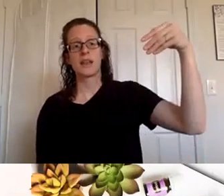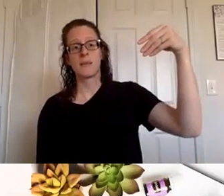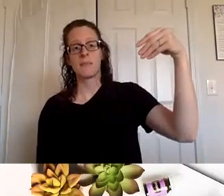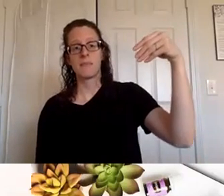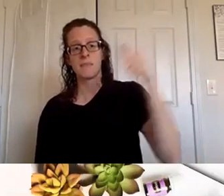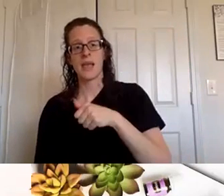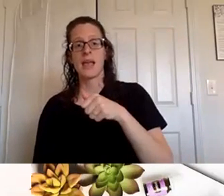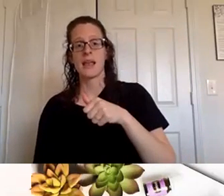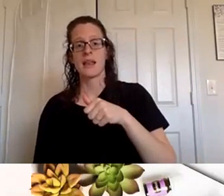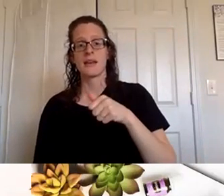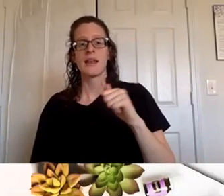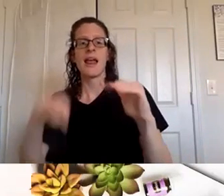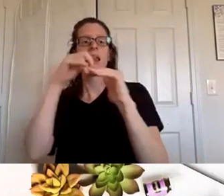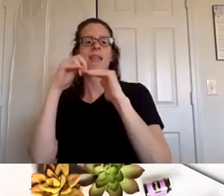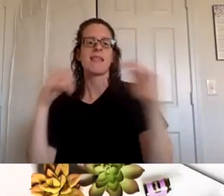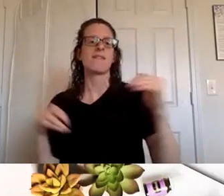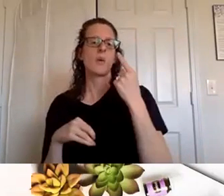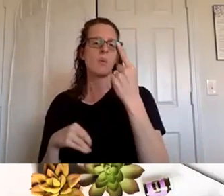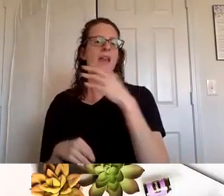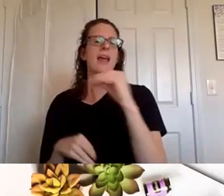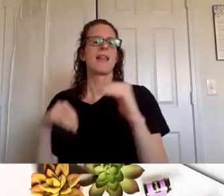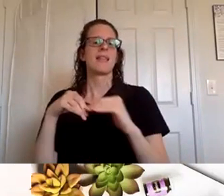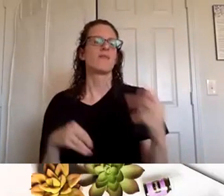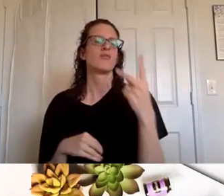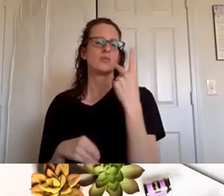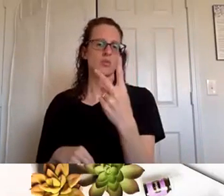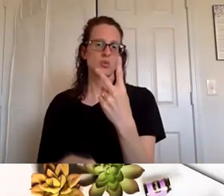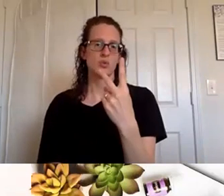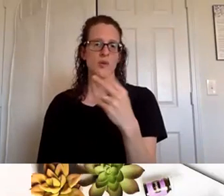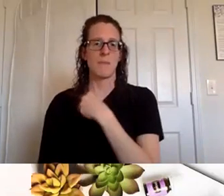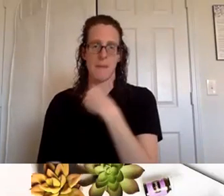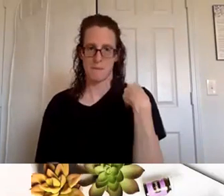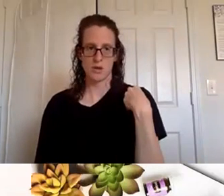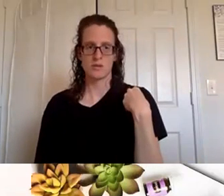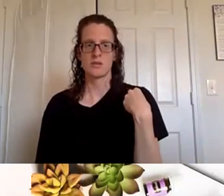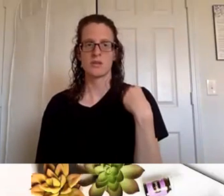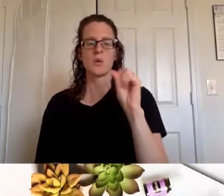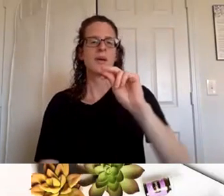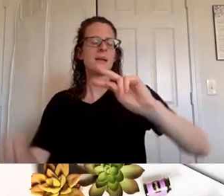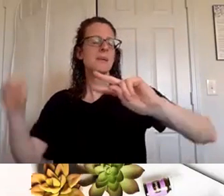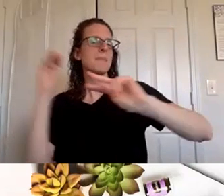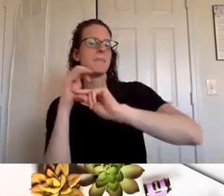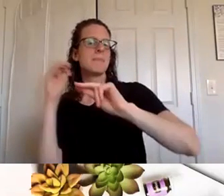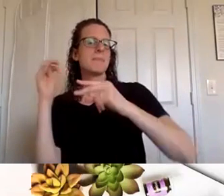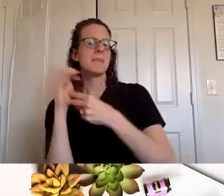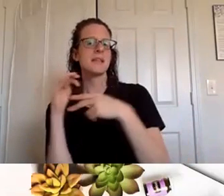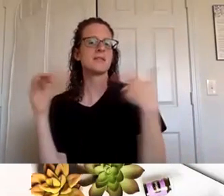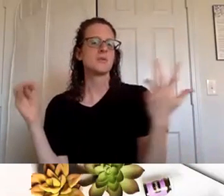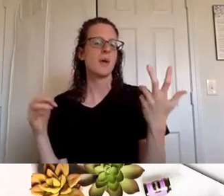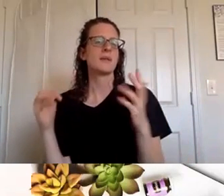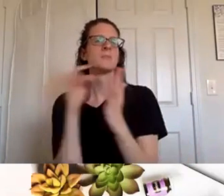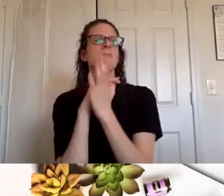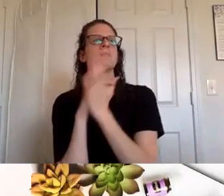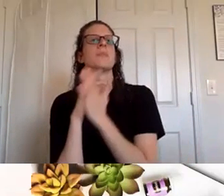your level one and your level two members so what that means i like to think of the